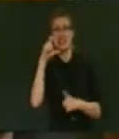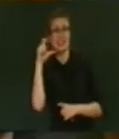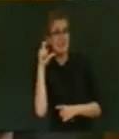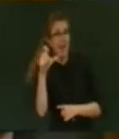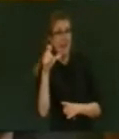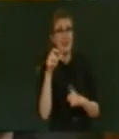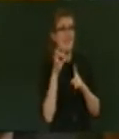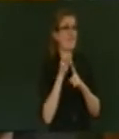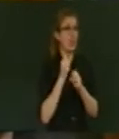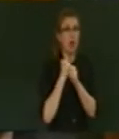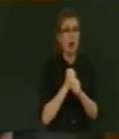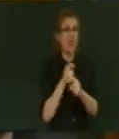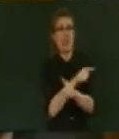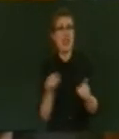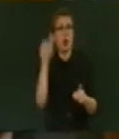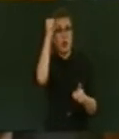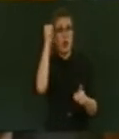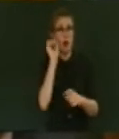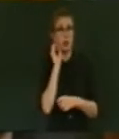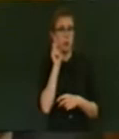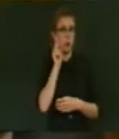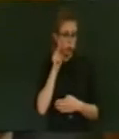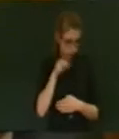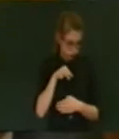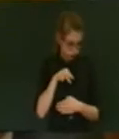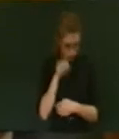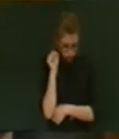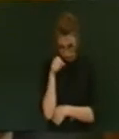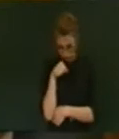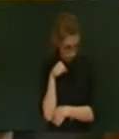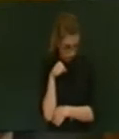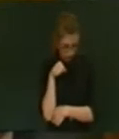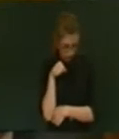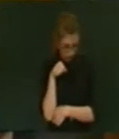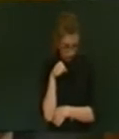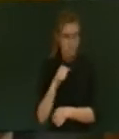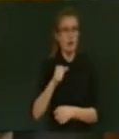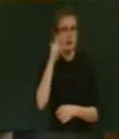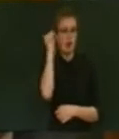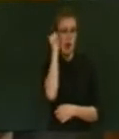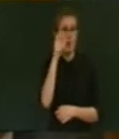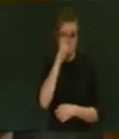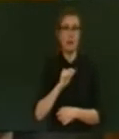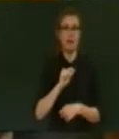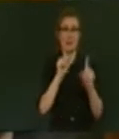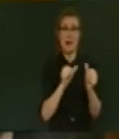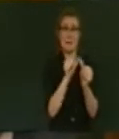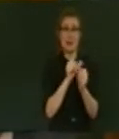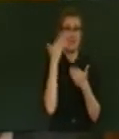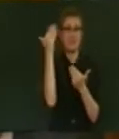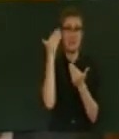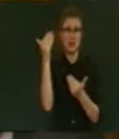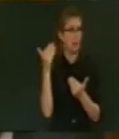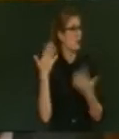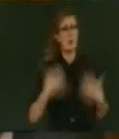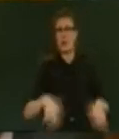looking down. They won't look up. They won't make eye contact. You could have done a lot better, a lot better. You were good back